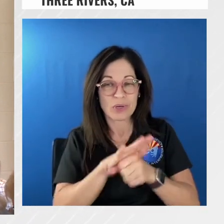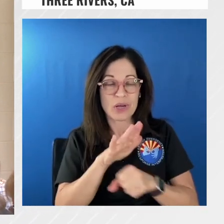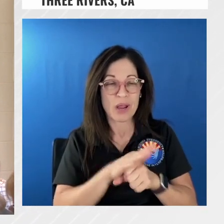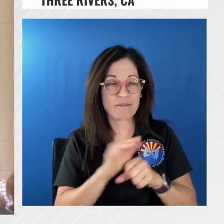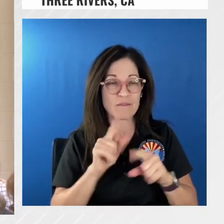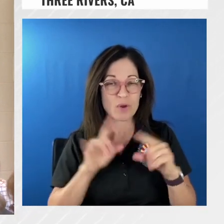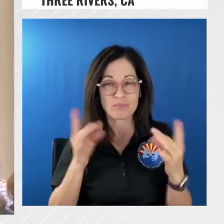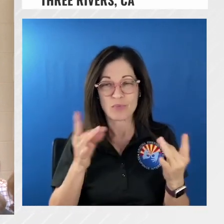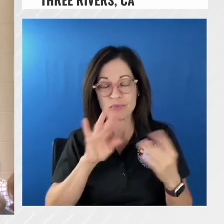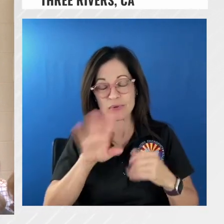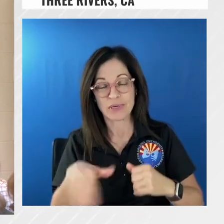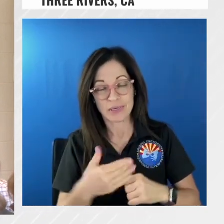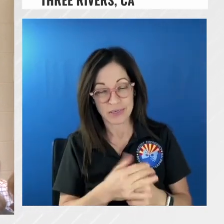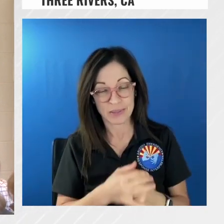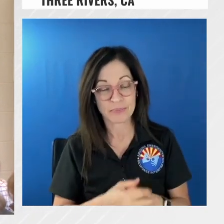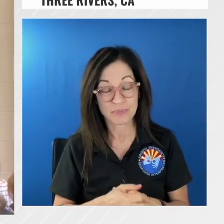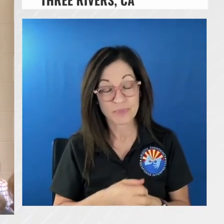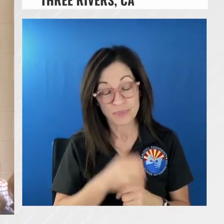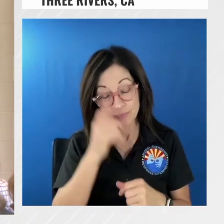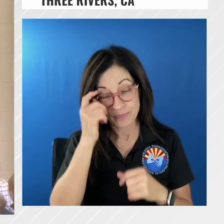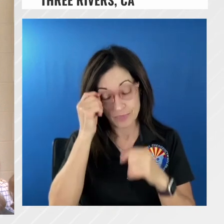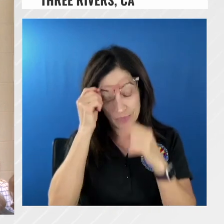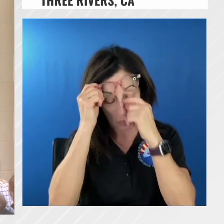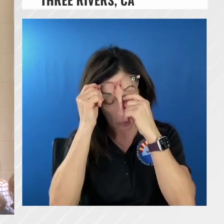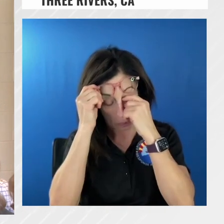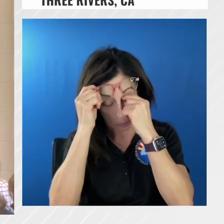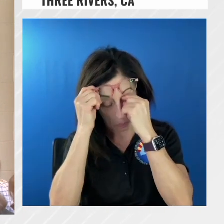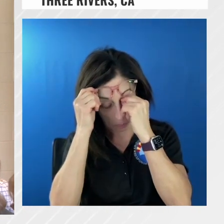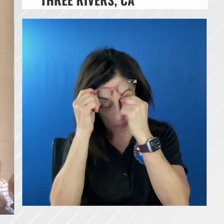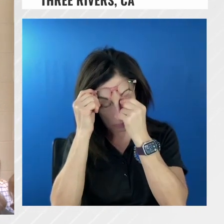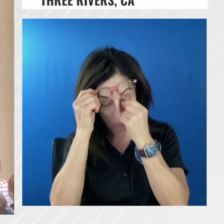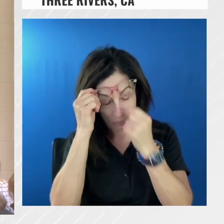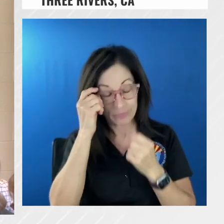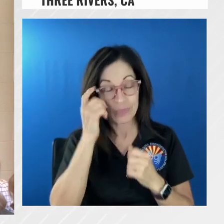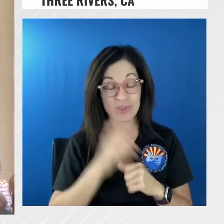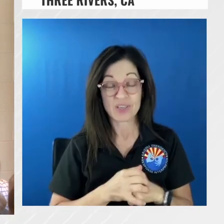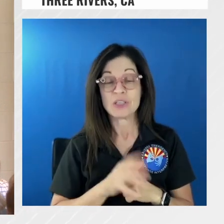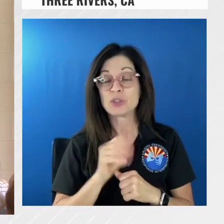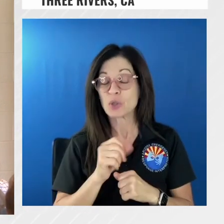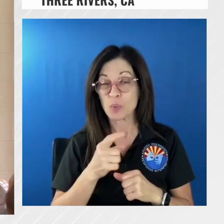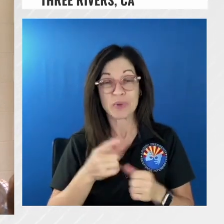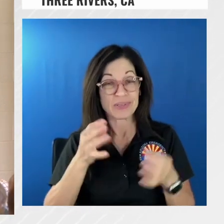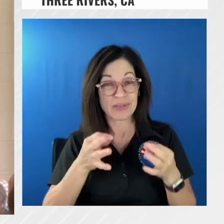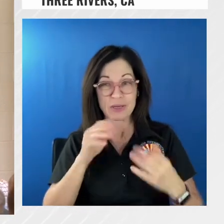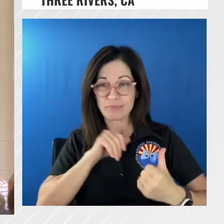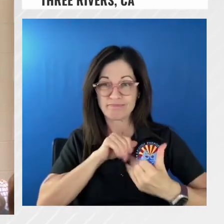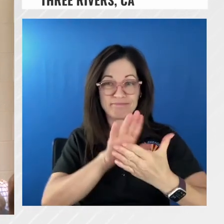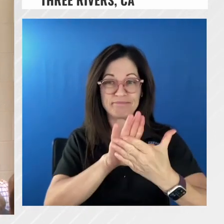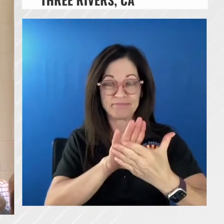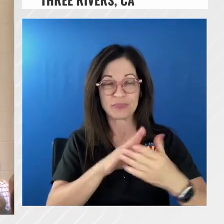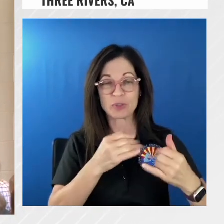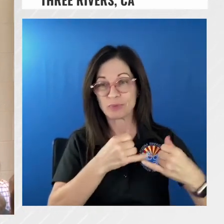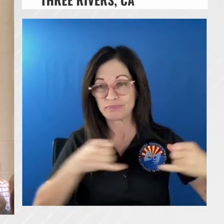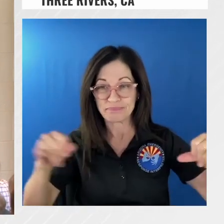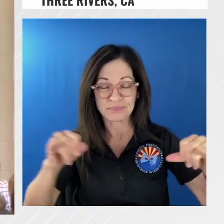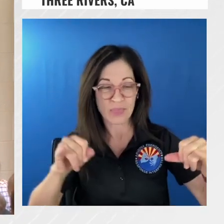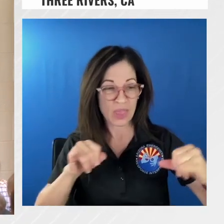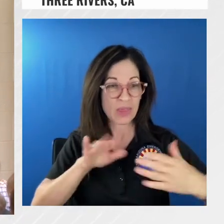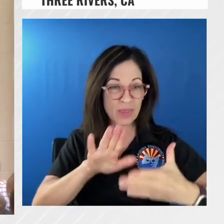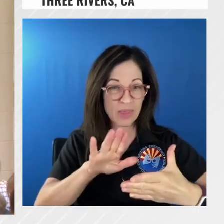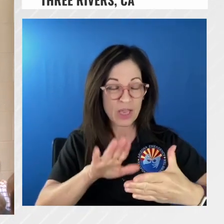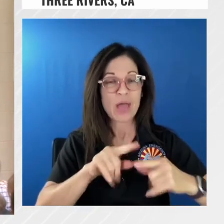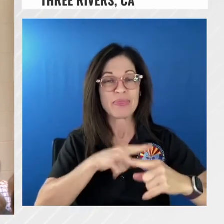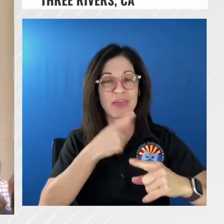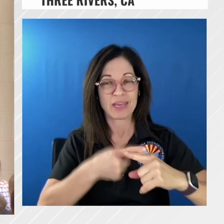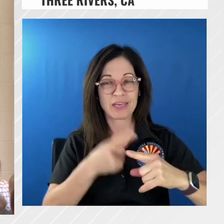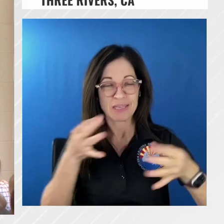at that point when we started to go from our direct strategy right on the fire's edge to an indirect strategy meaning that the fire